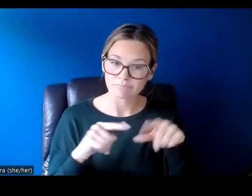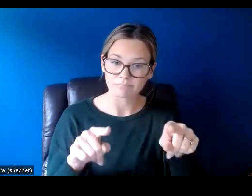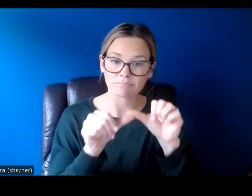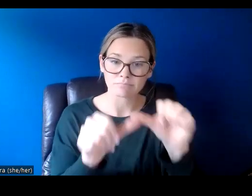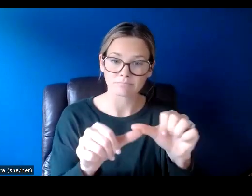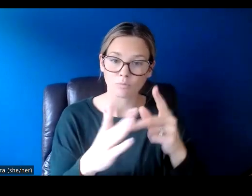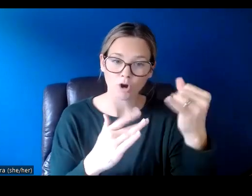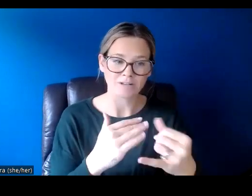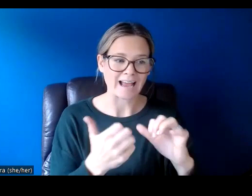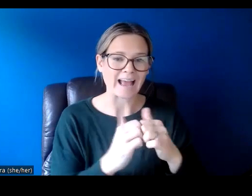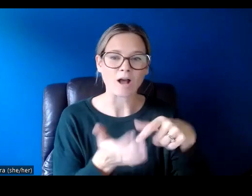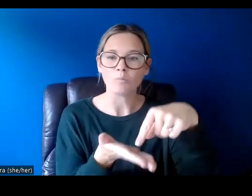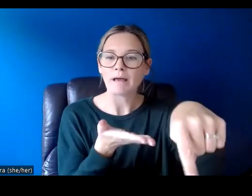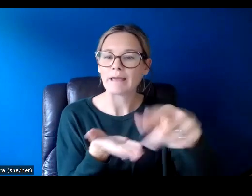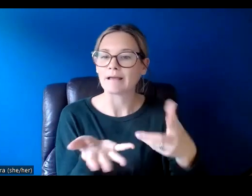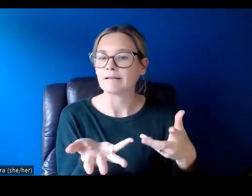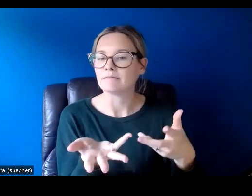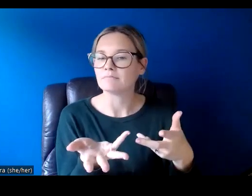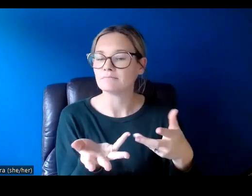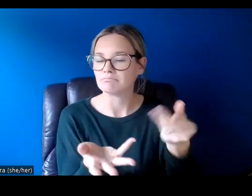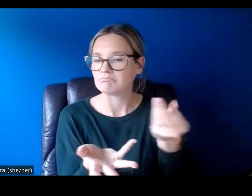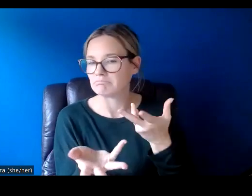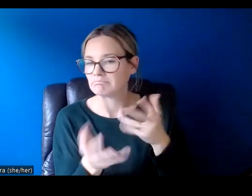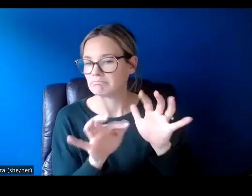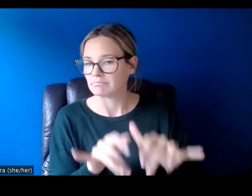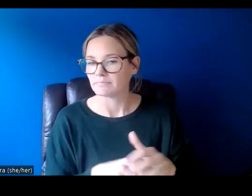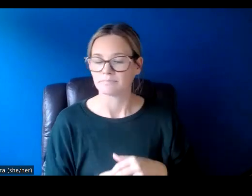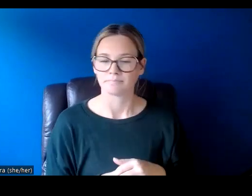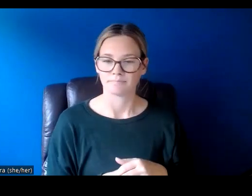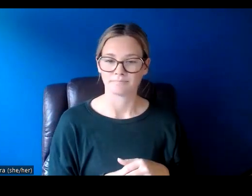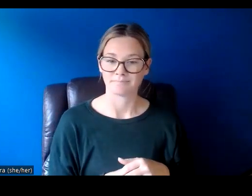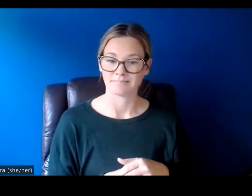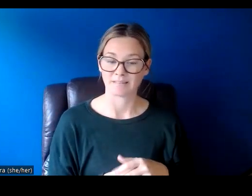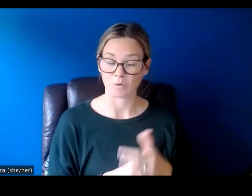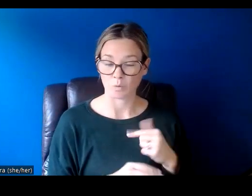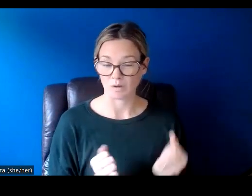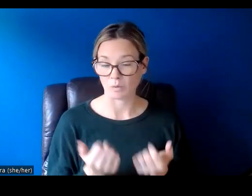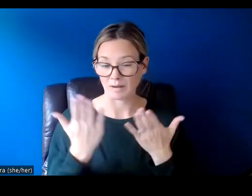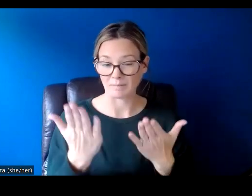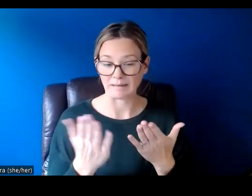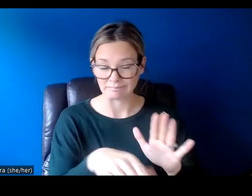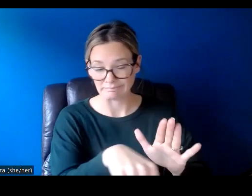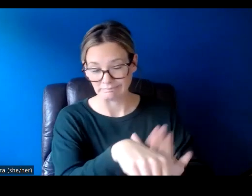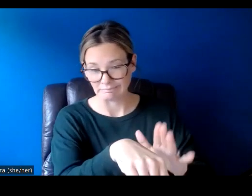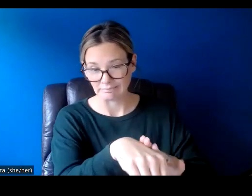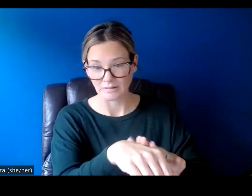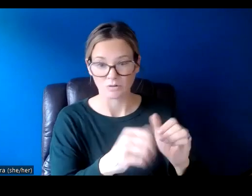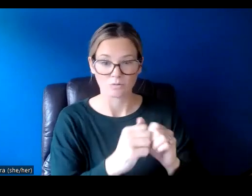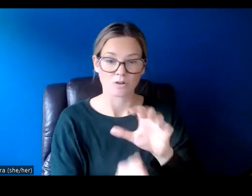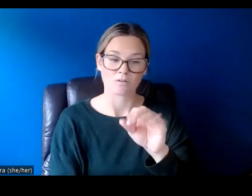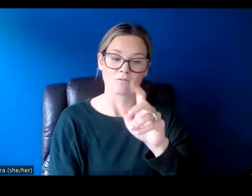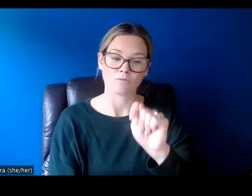And how are you going to compensate them? If you're doing this, it is recommended to consult with Fort Calgary,